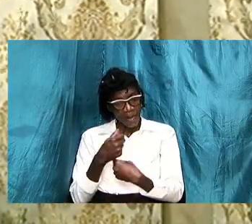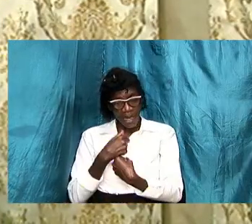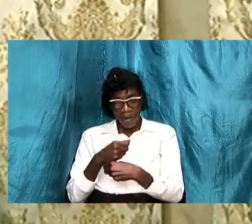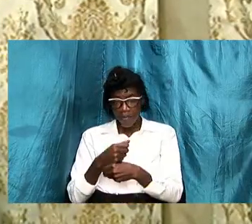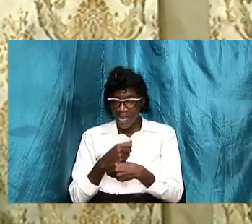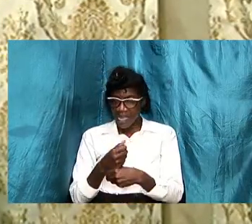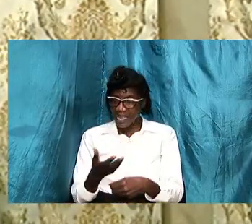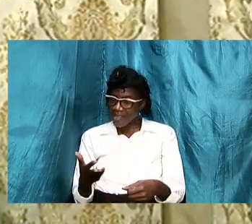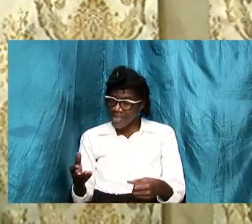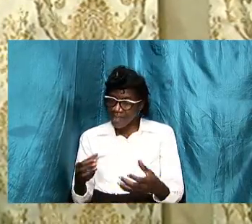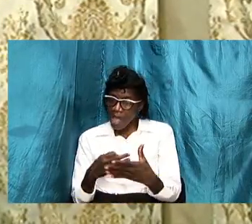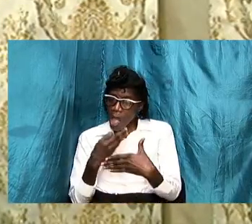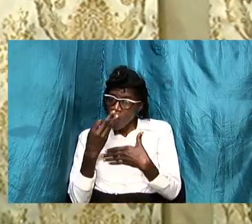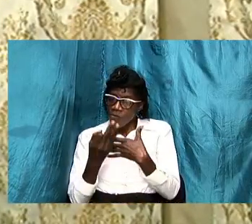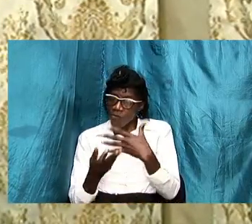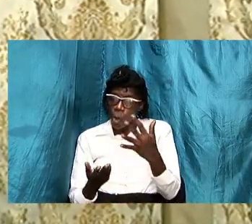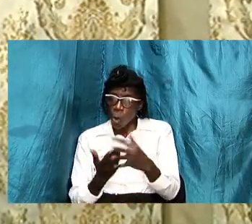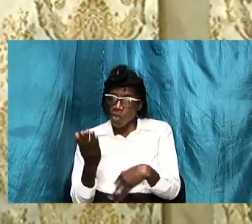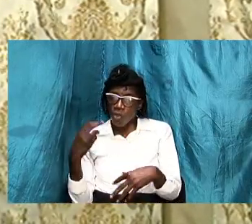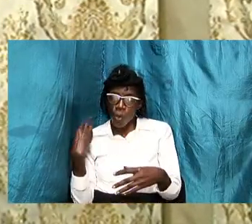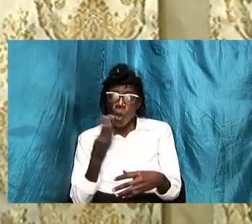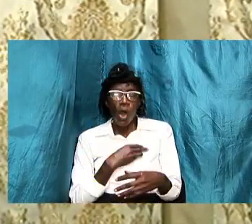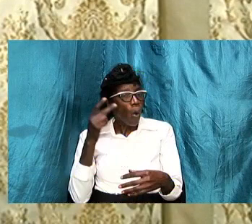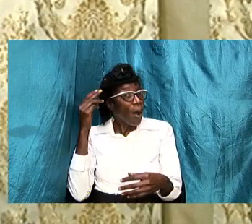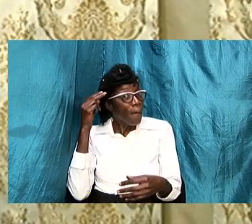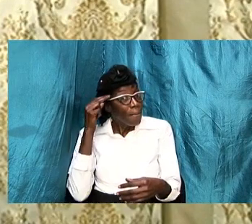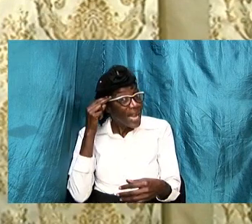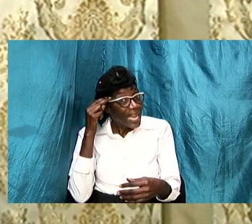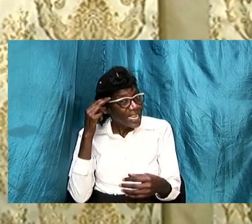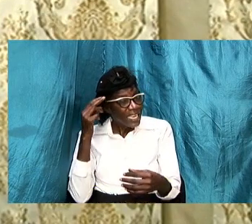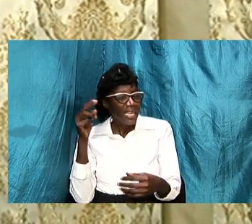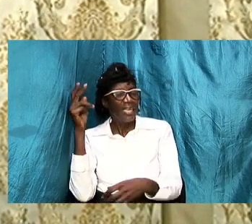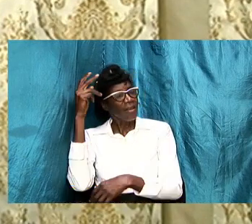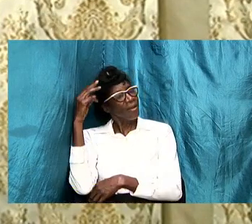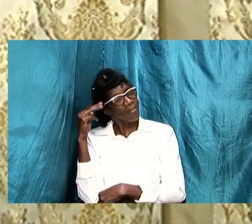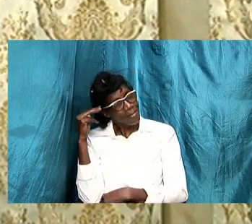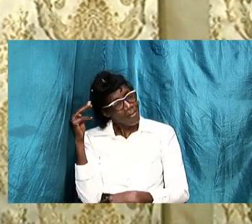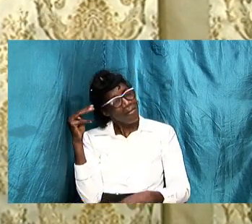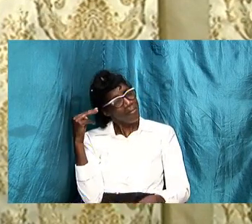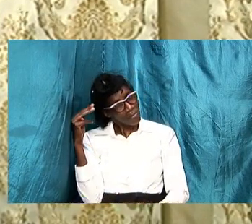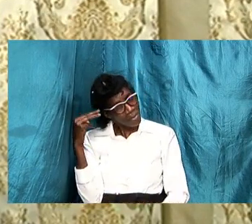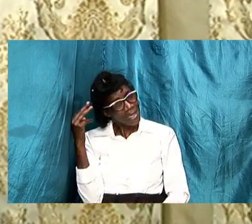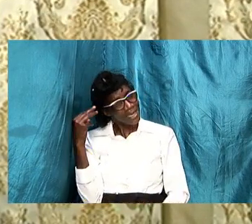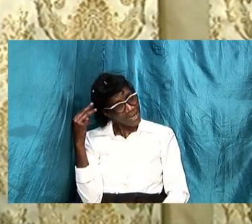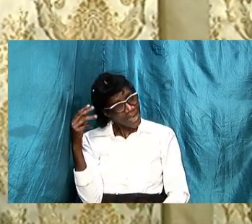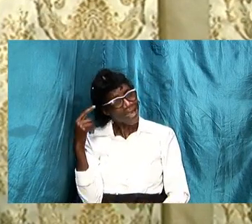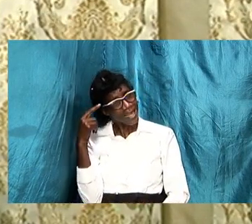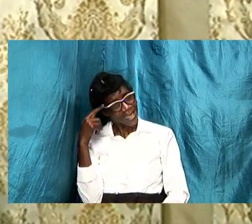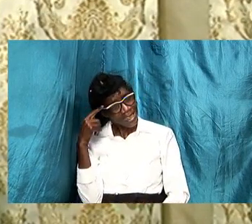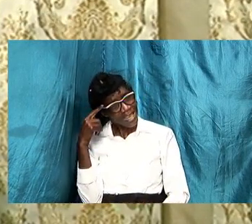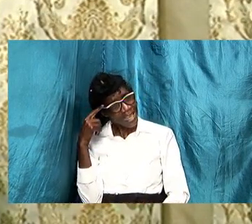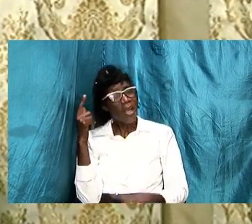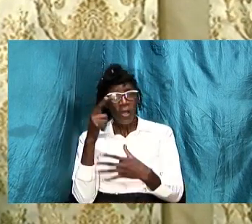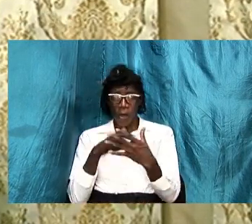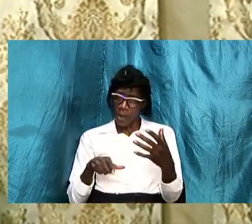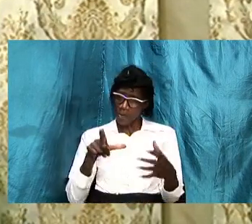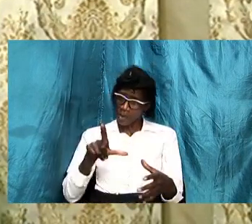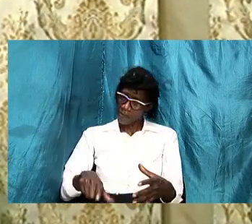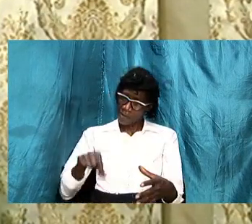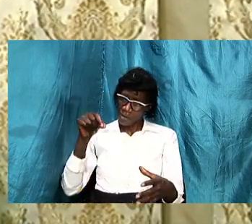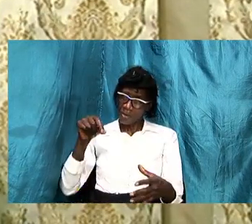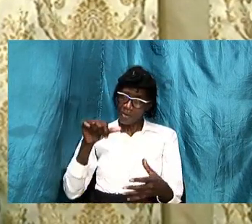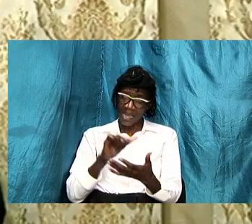flow through our mind we are going to meditate and think about what it is that we have found out that they